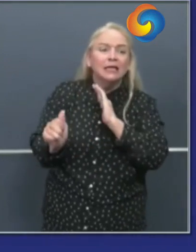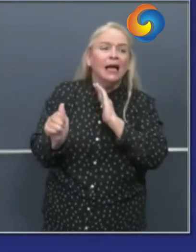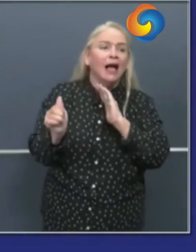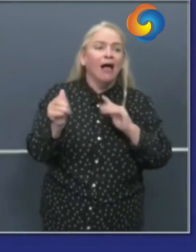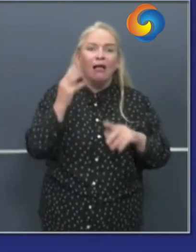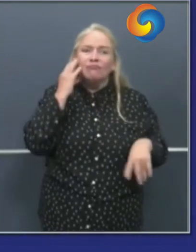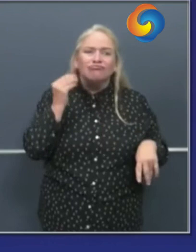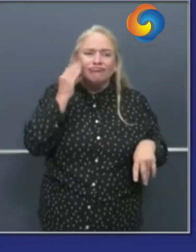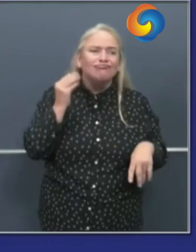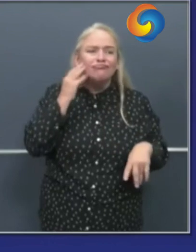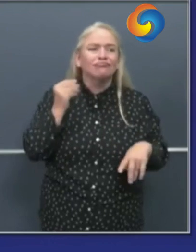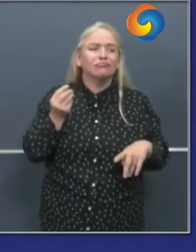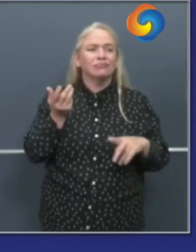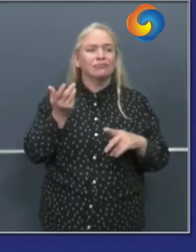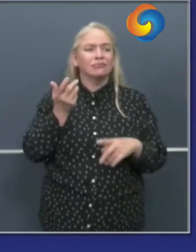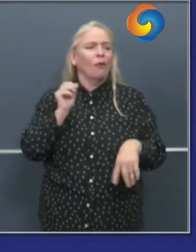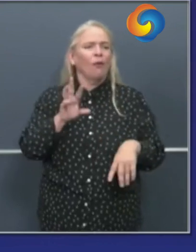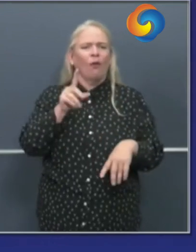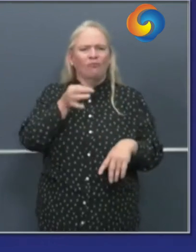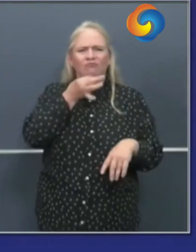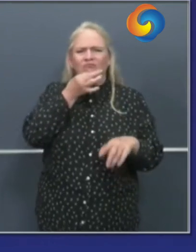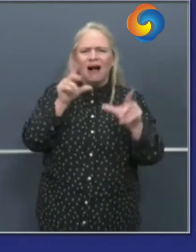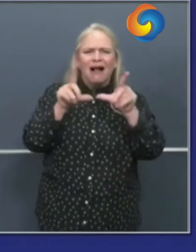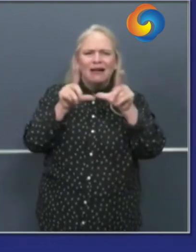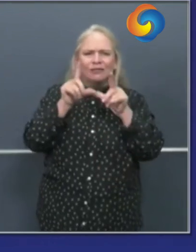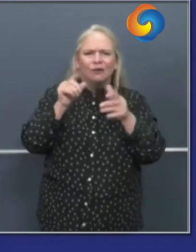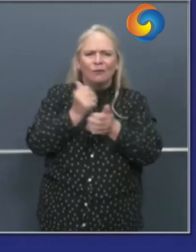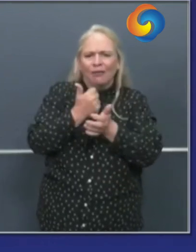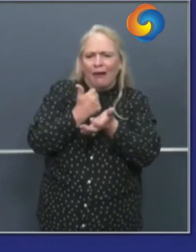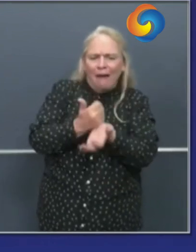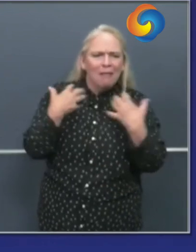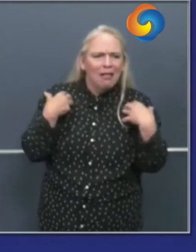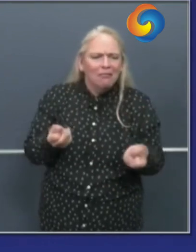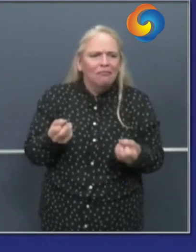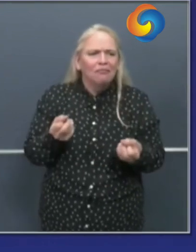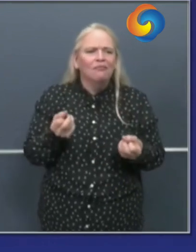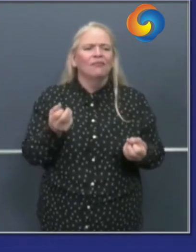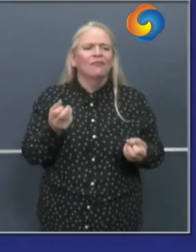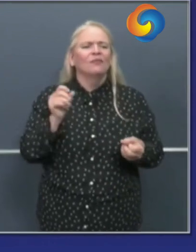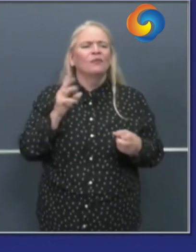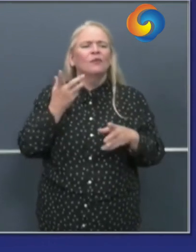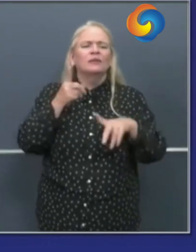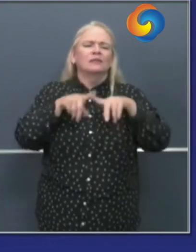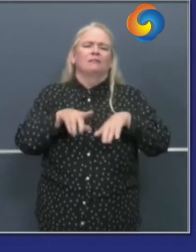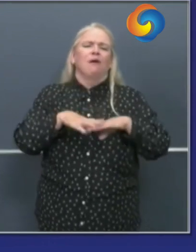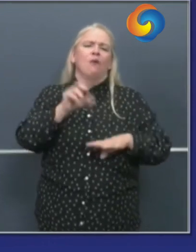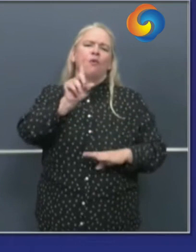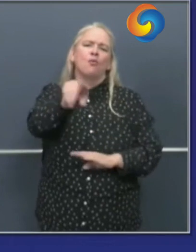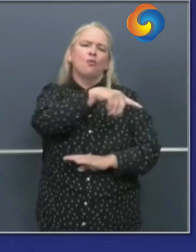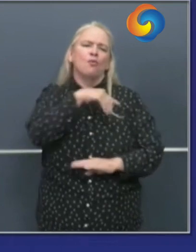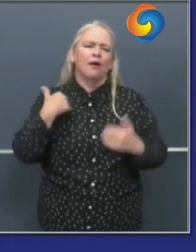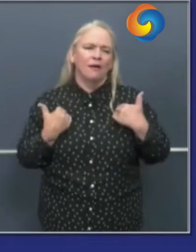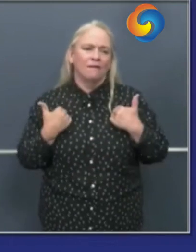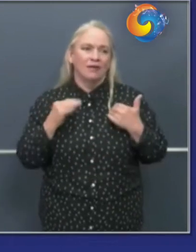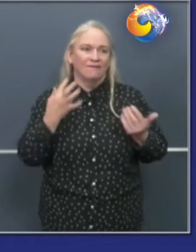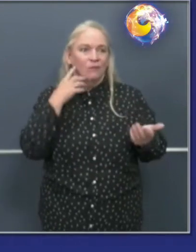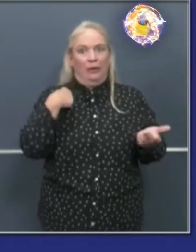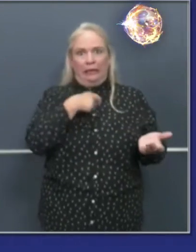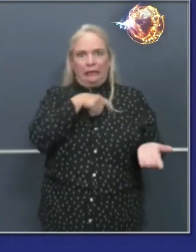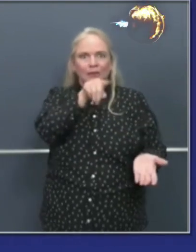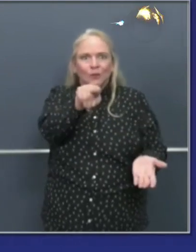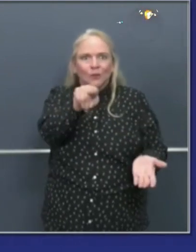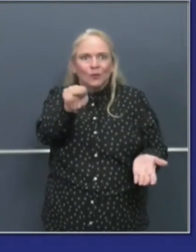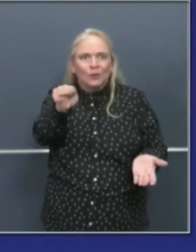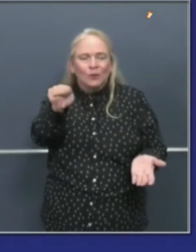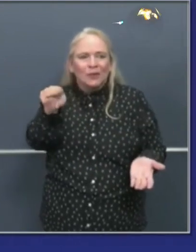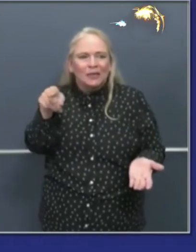perspective unique license uh in part of the state that's significant underserved you're exactly the kind of person we would encourage you to go